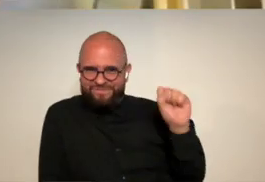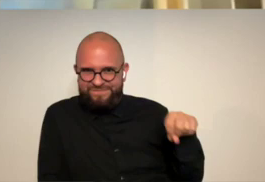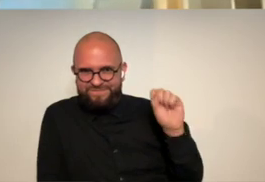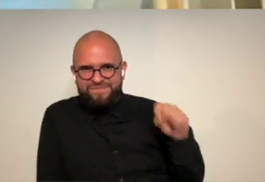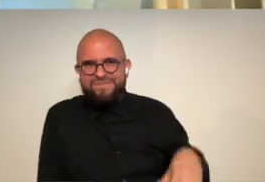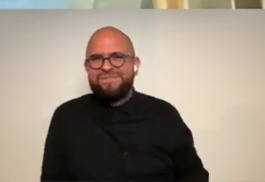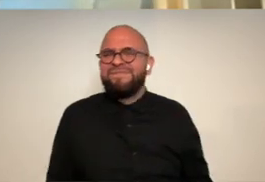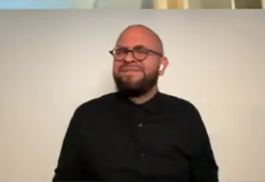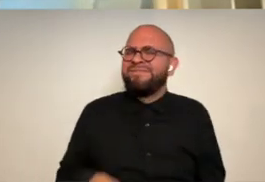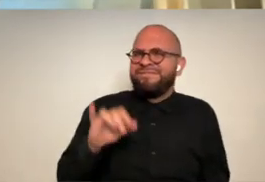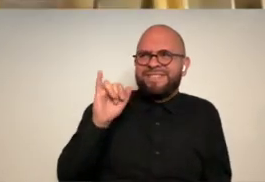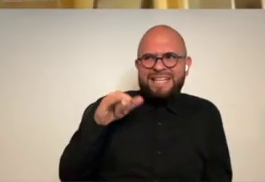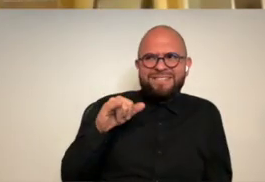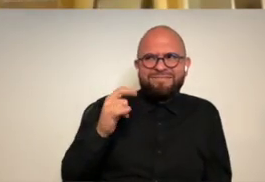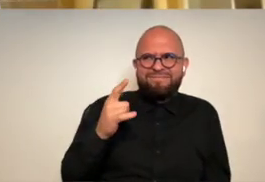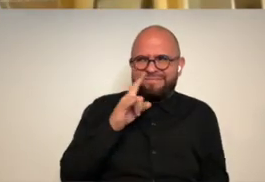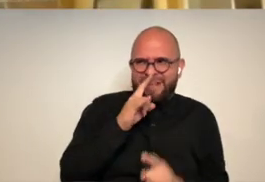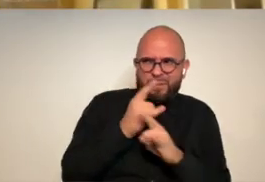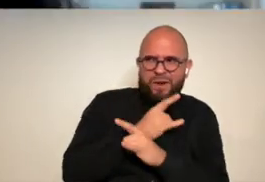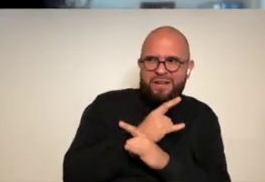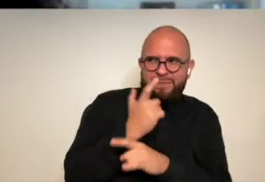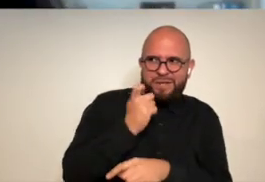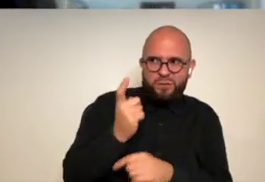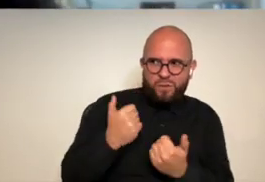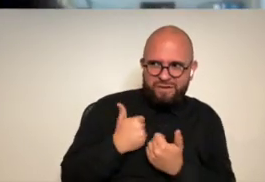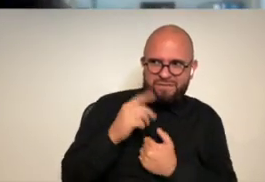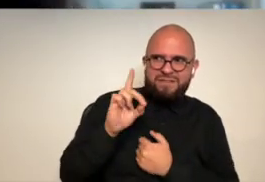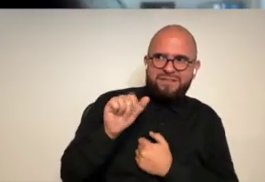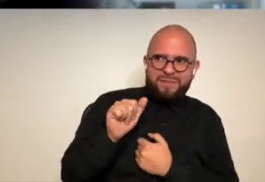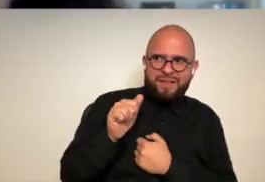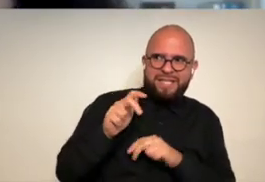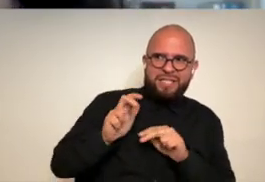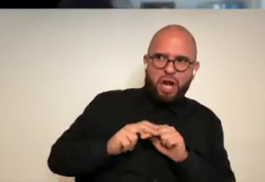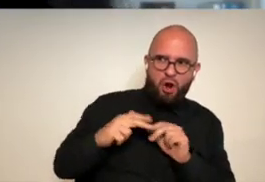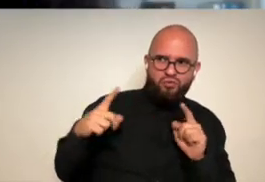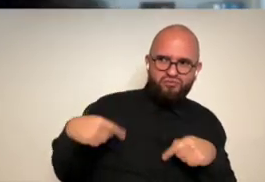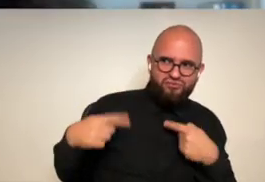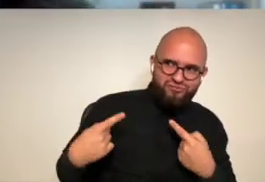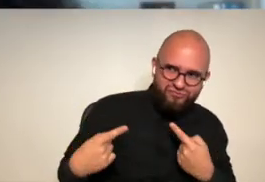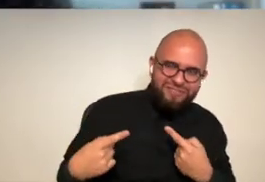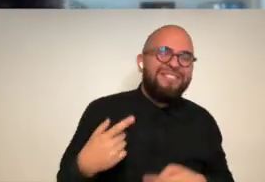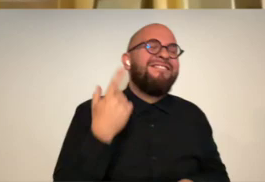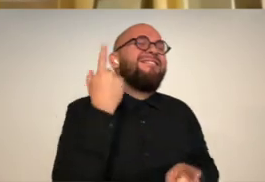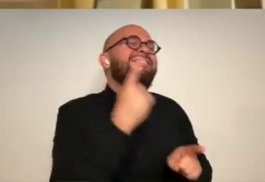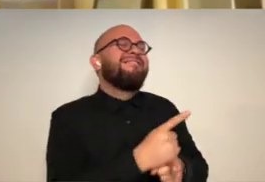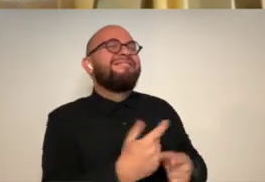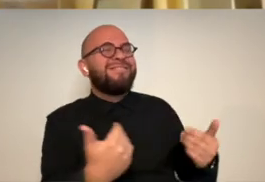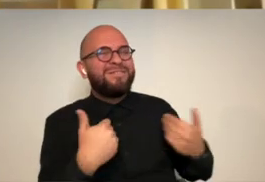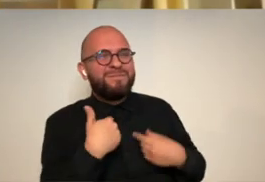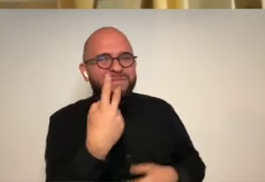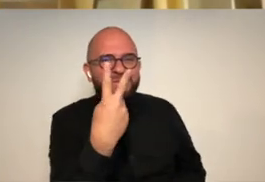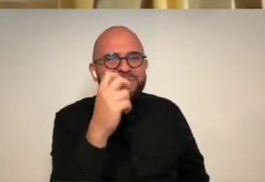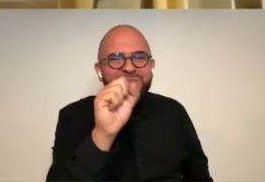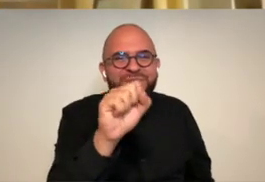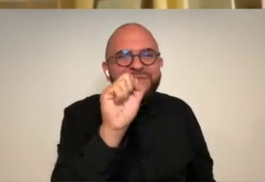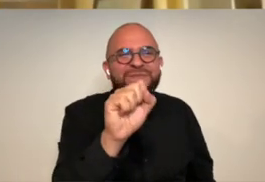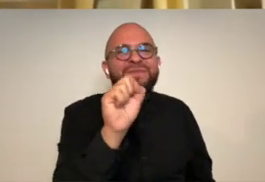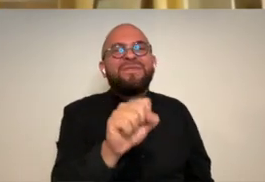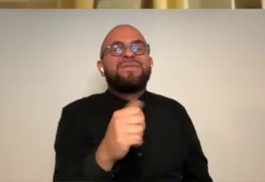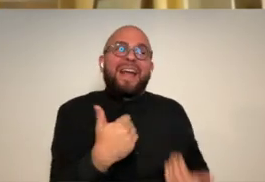am which is ironic since you do have a disability chair but also i have two